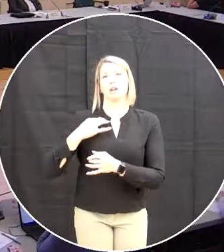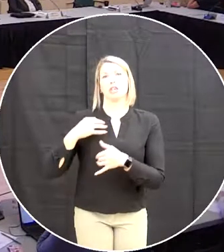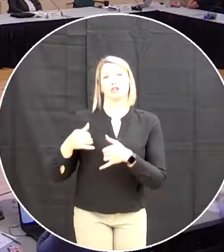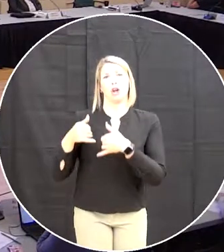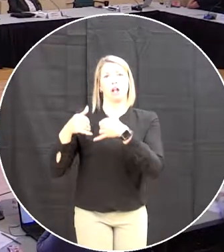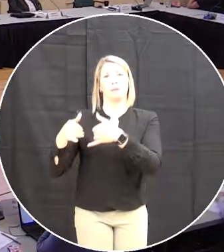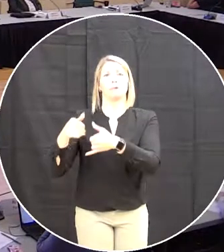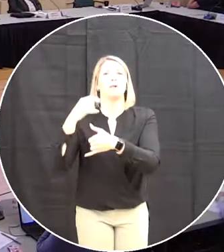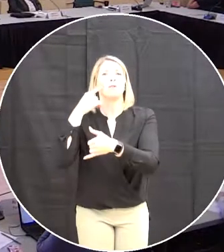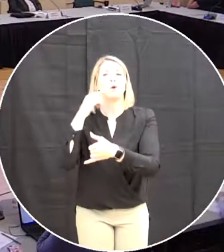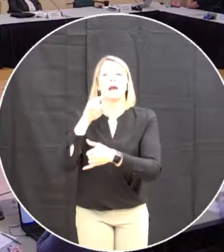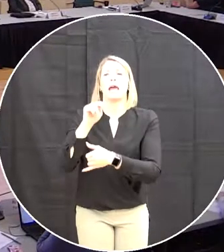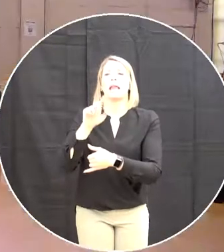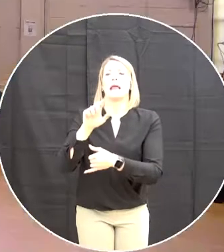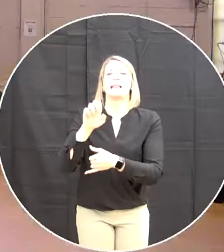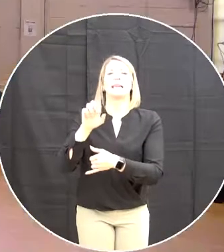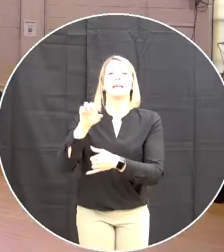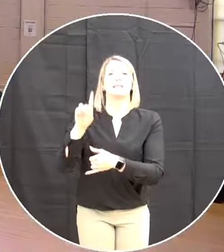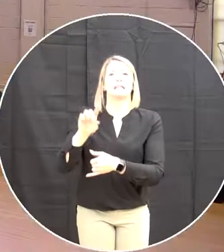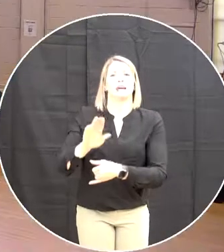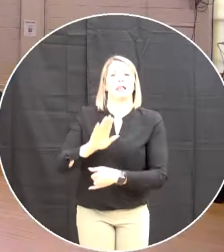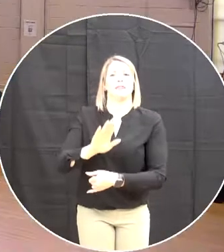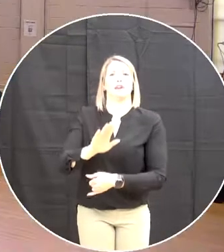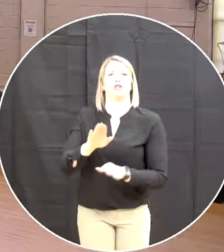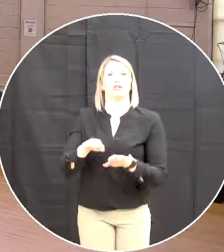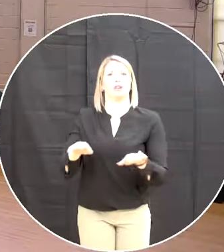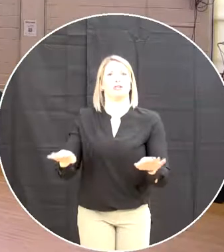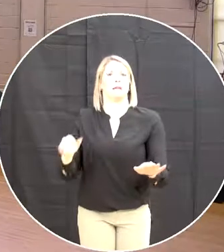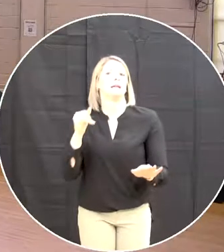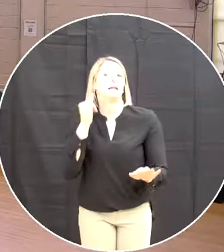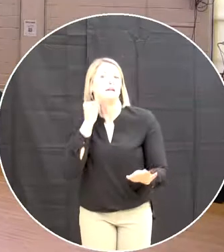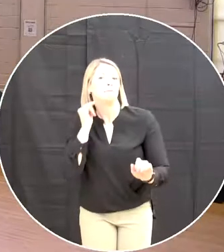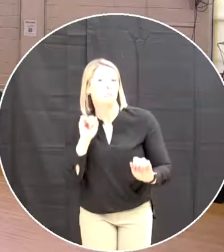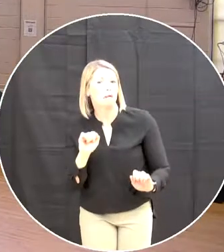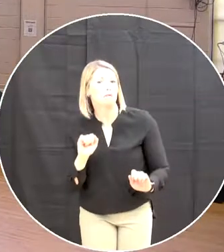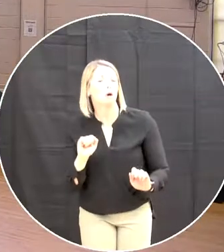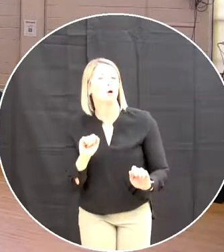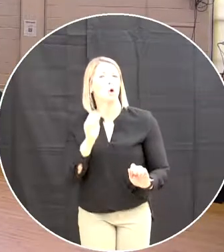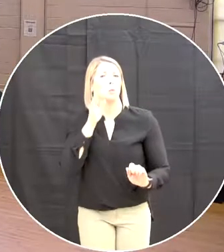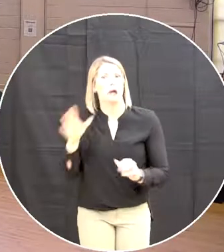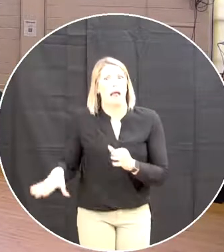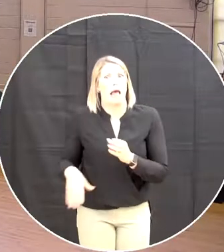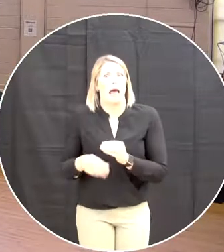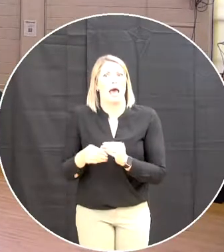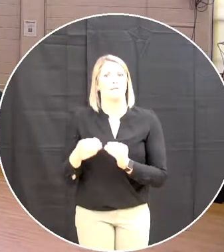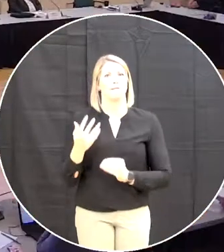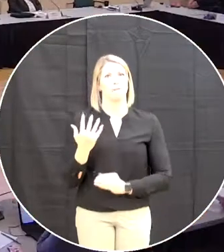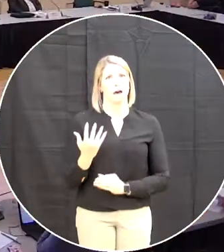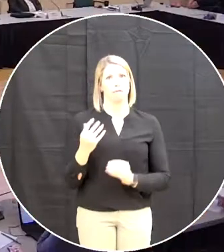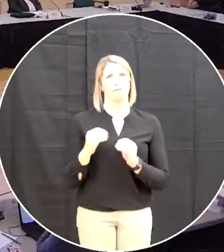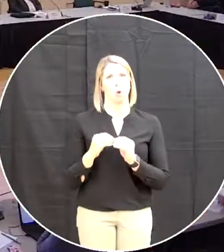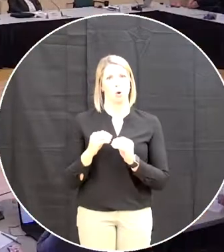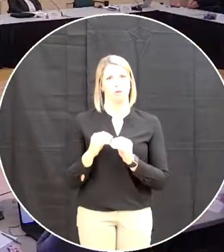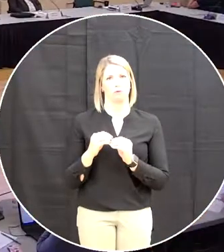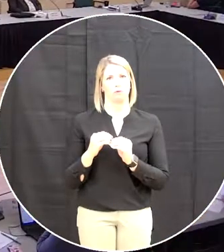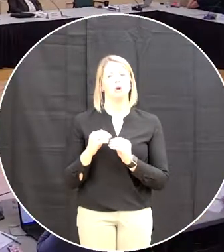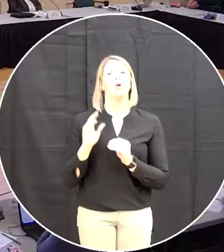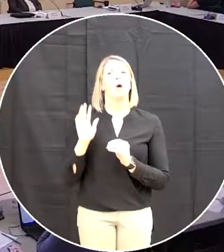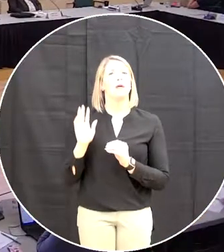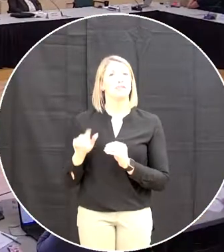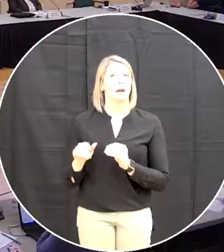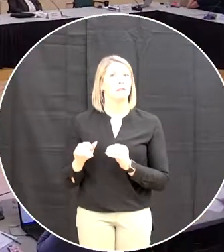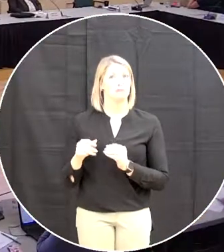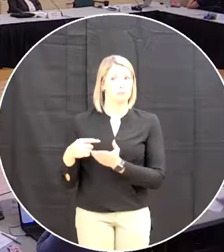also be considered for implementation if possible so as i said that was moved and